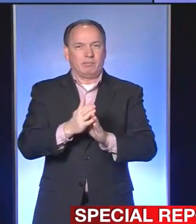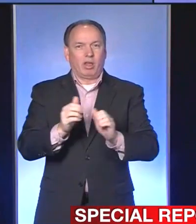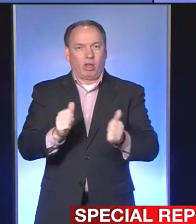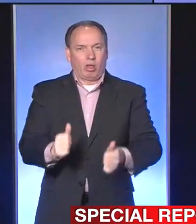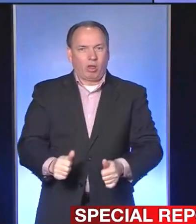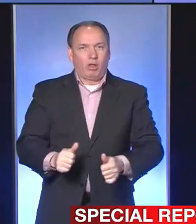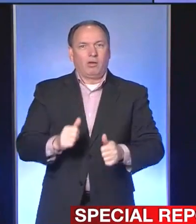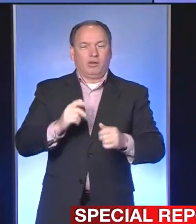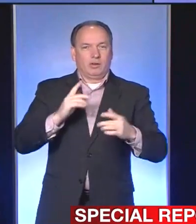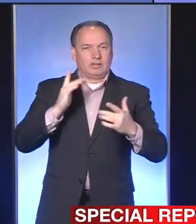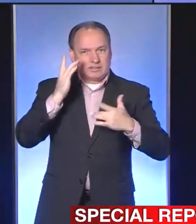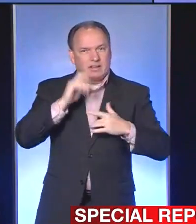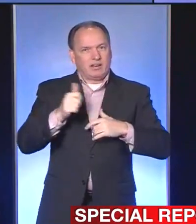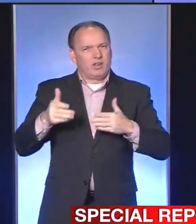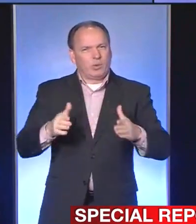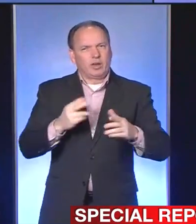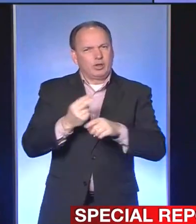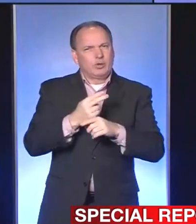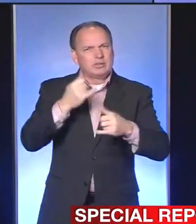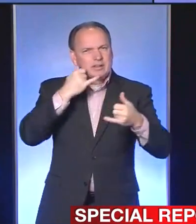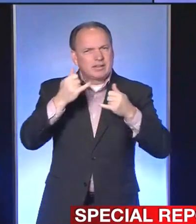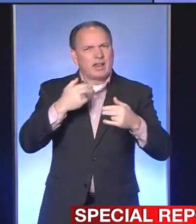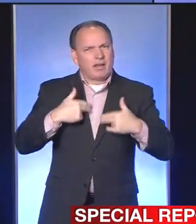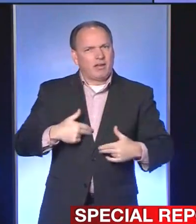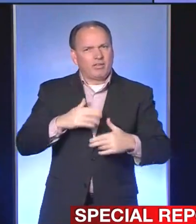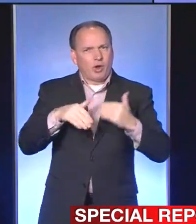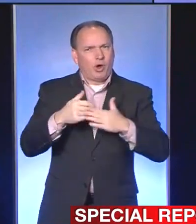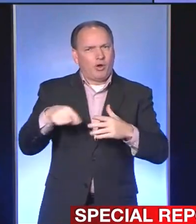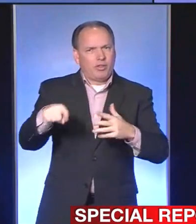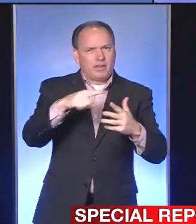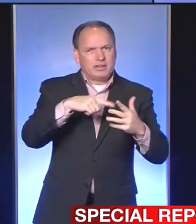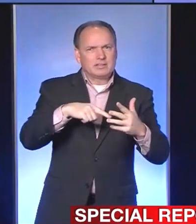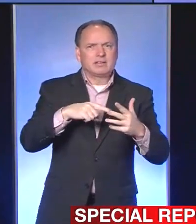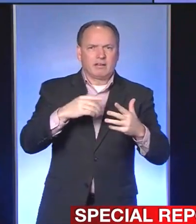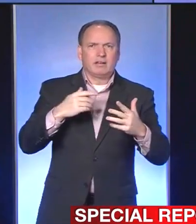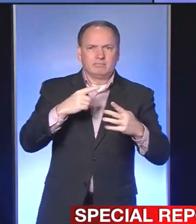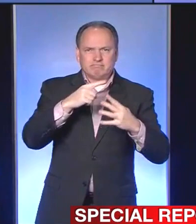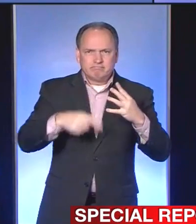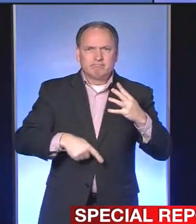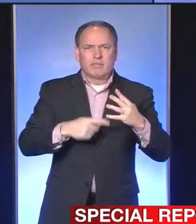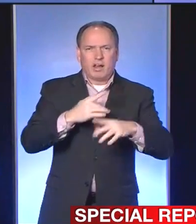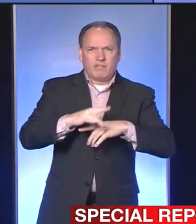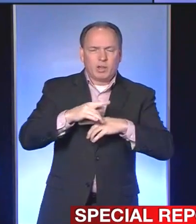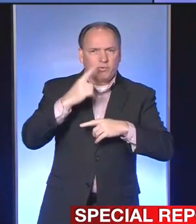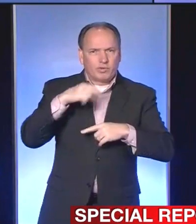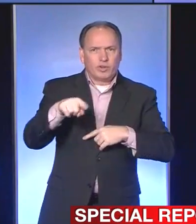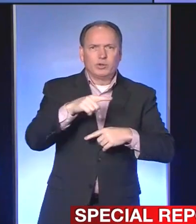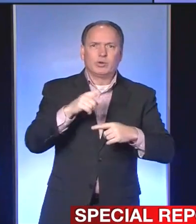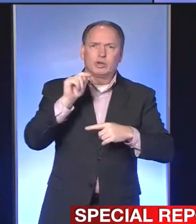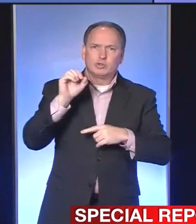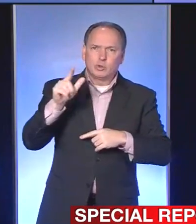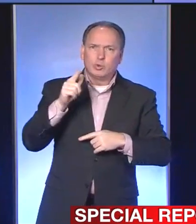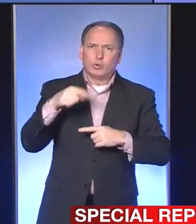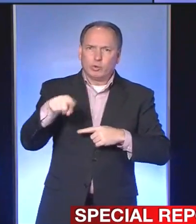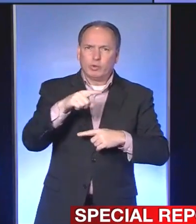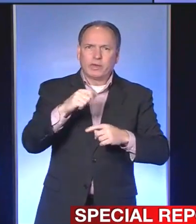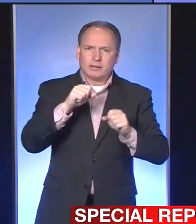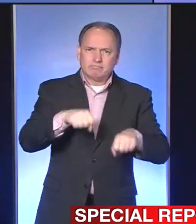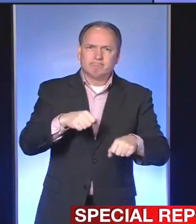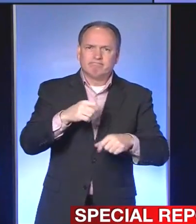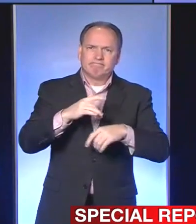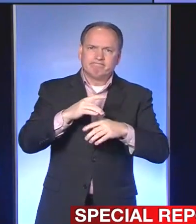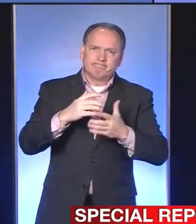So please use the telehealth that all of these entities have available to you. It's a great tool that we are very fortunate